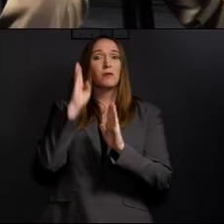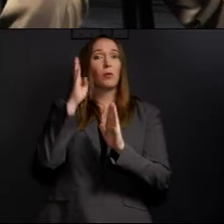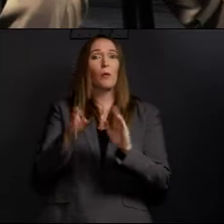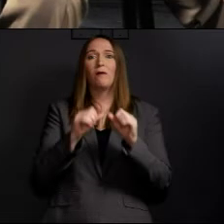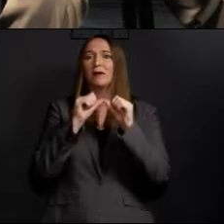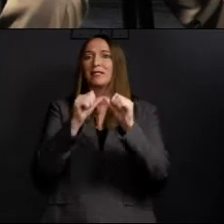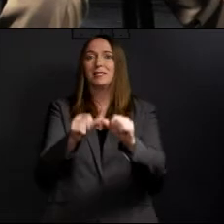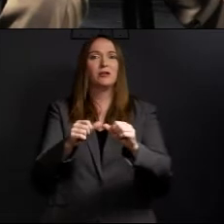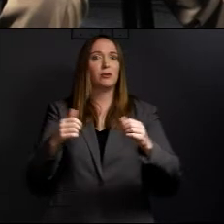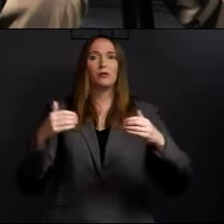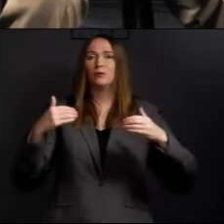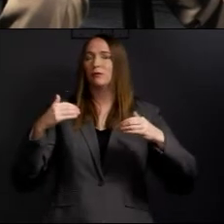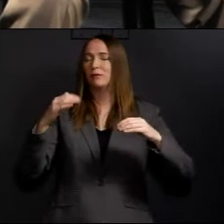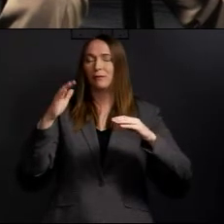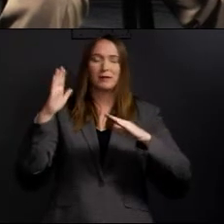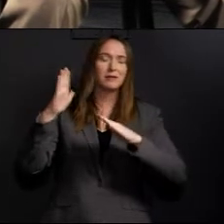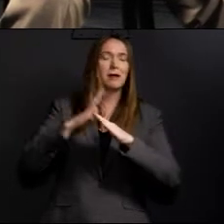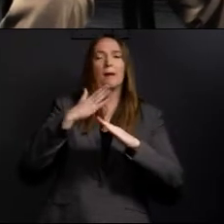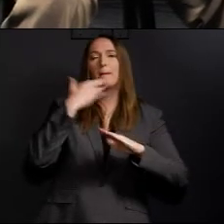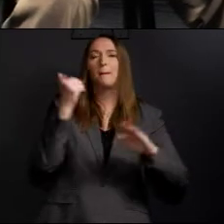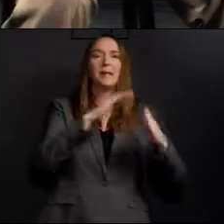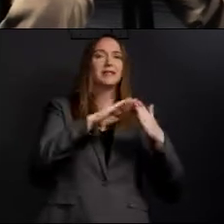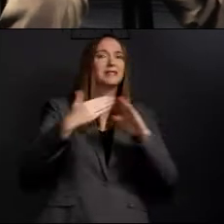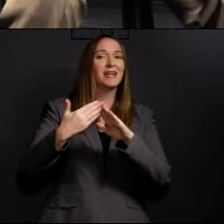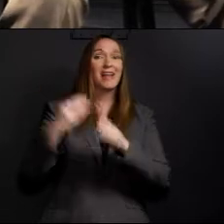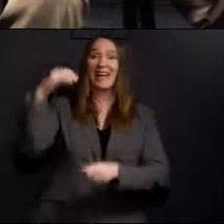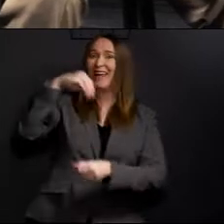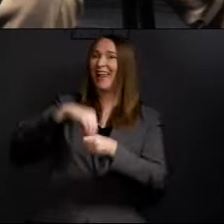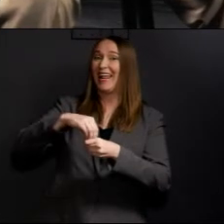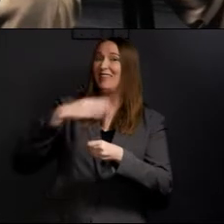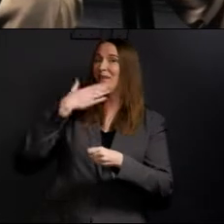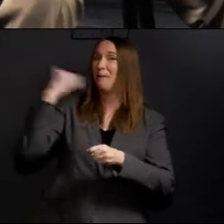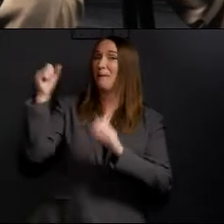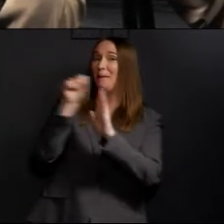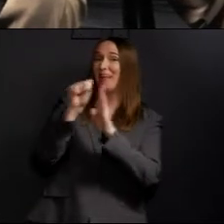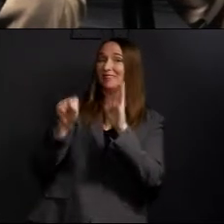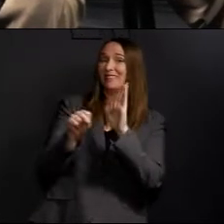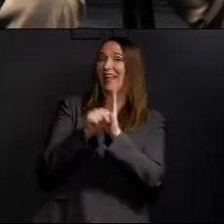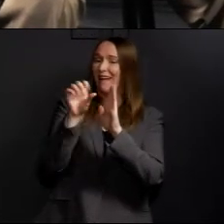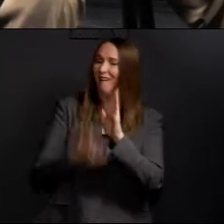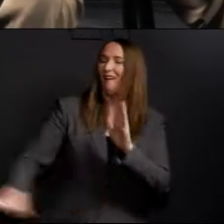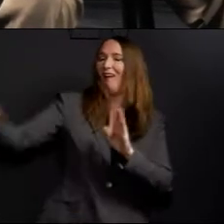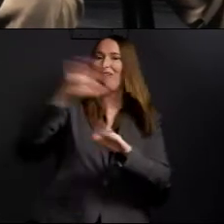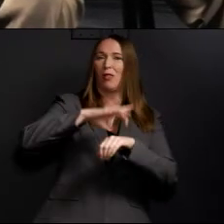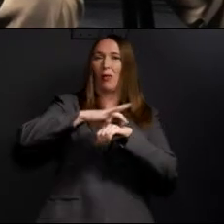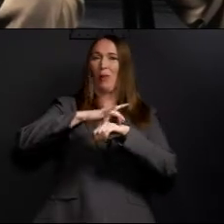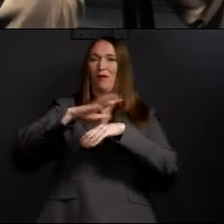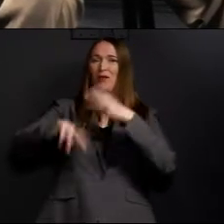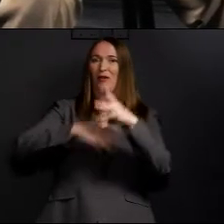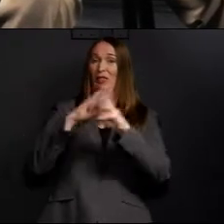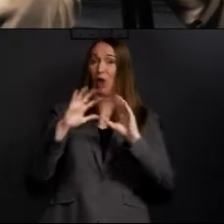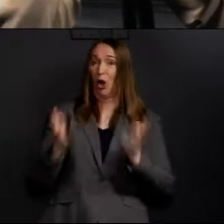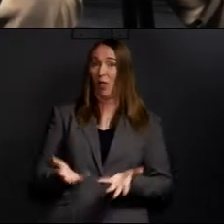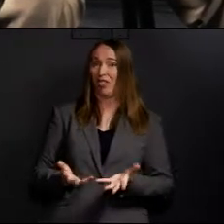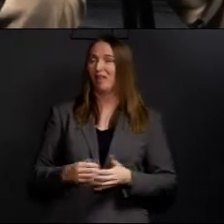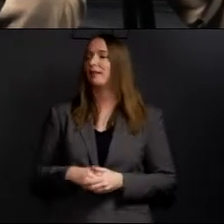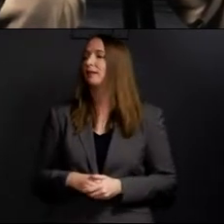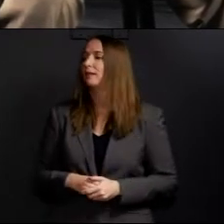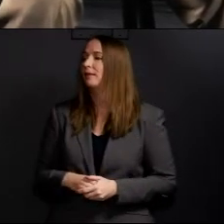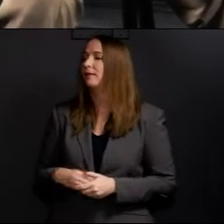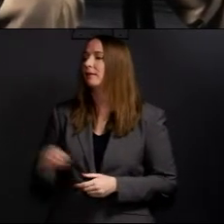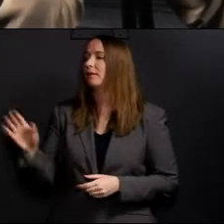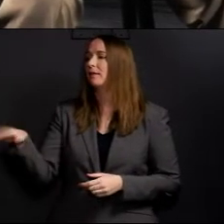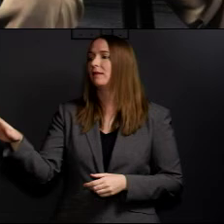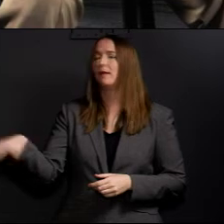on God's earth. Thank you, Jungus, for the update. Thanks, Jungus. Mayor, thanks for putting this committee together. I wrote you immediately.